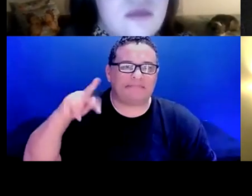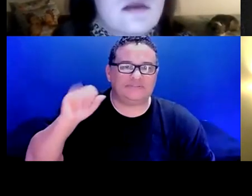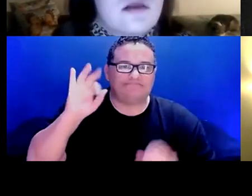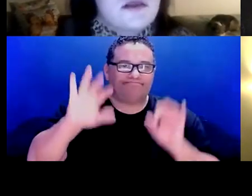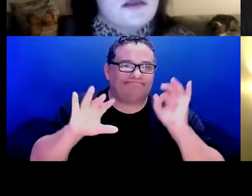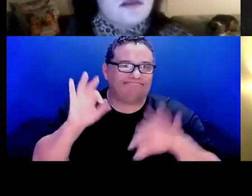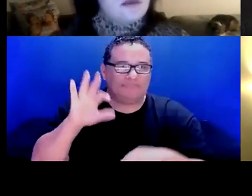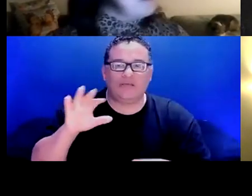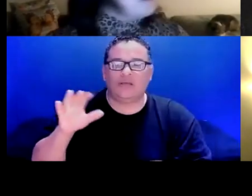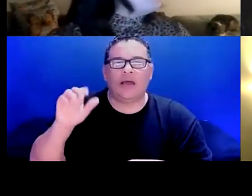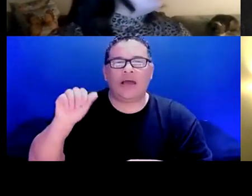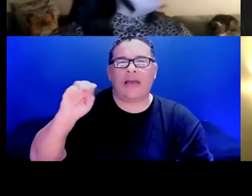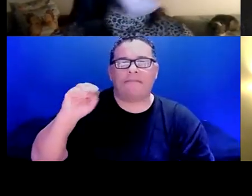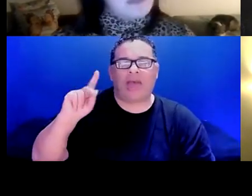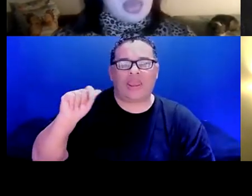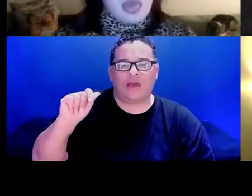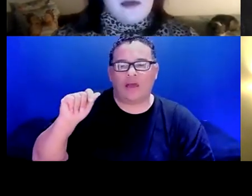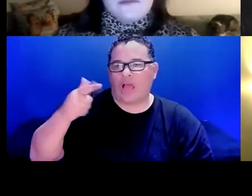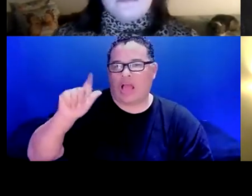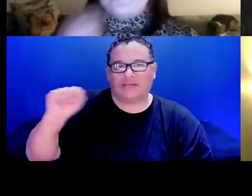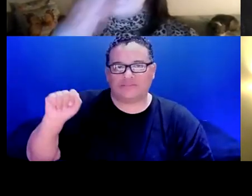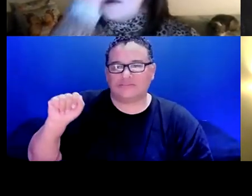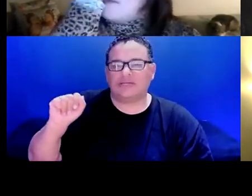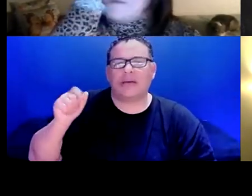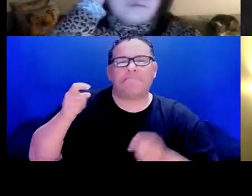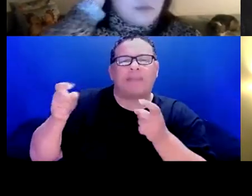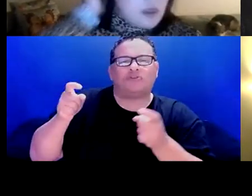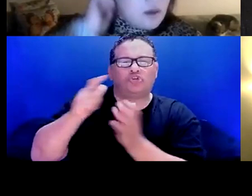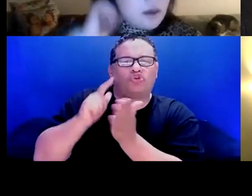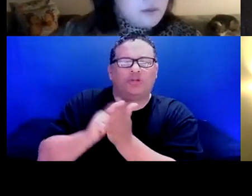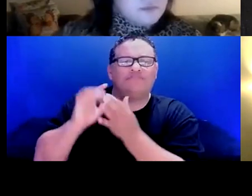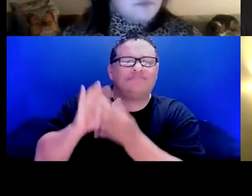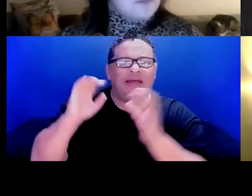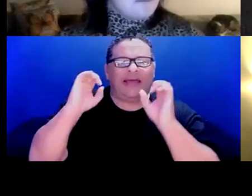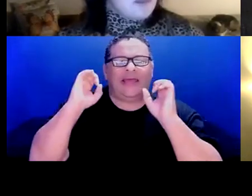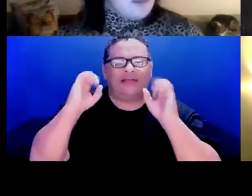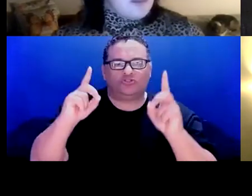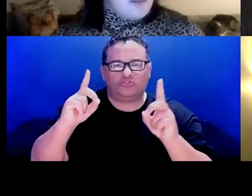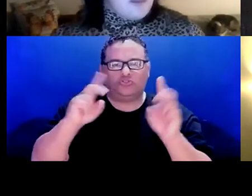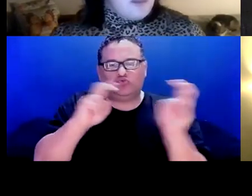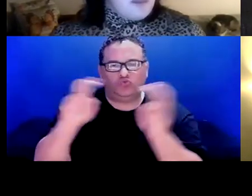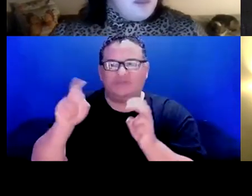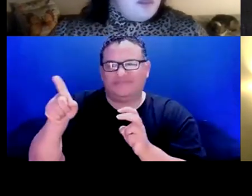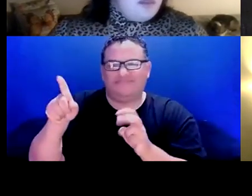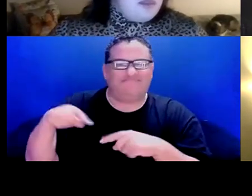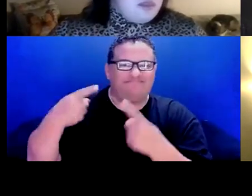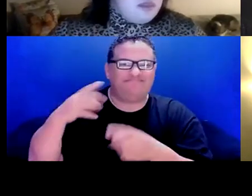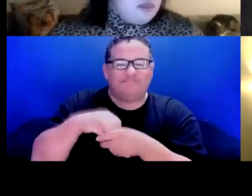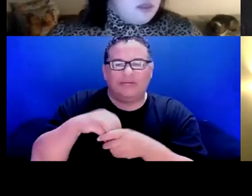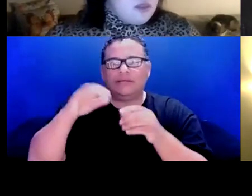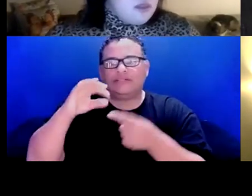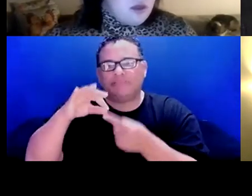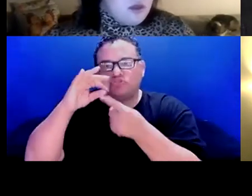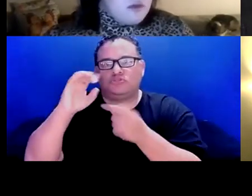our managing attorney on education issues. And she's been doing a special education law and